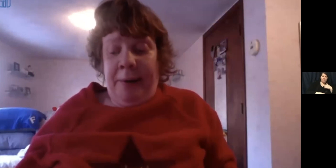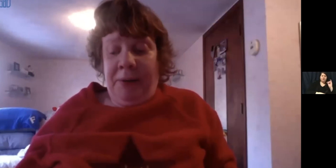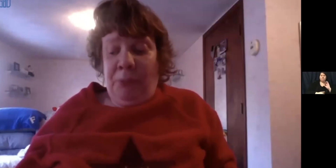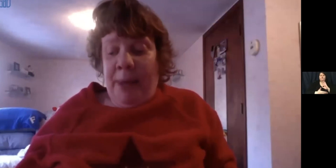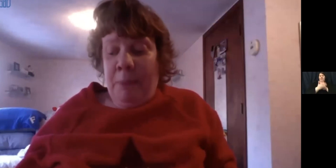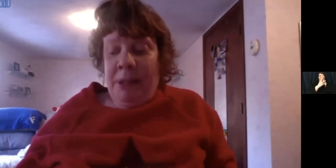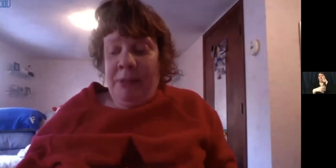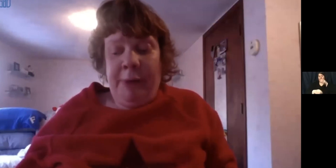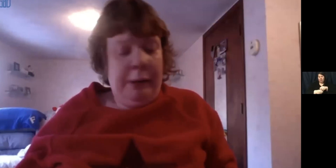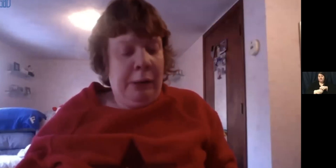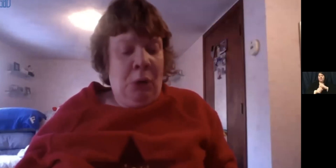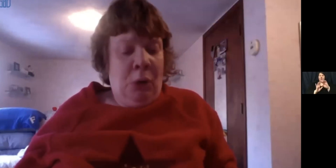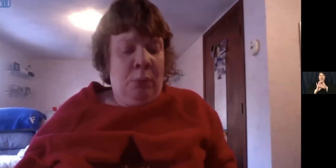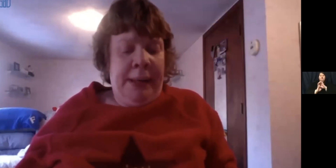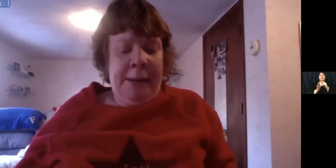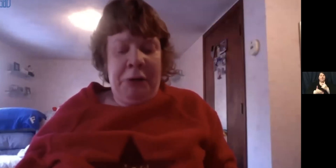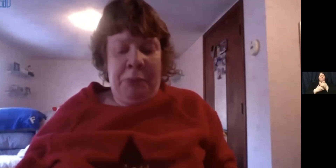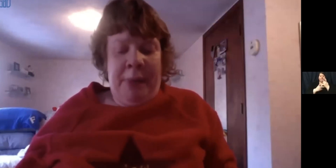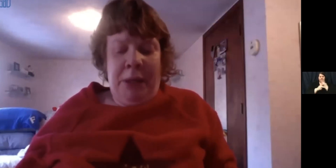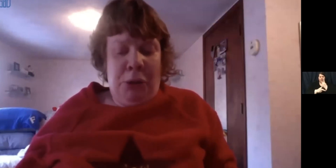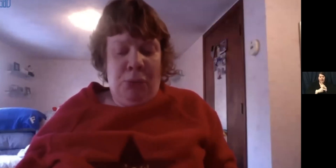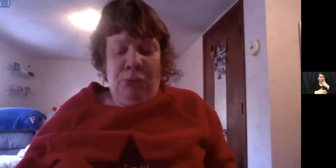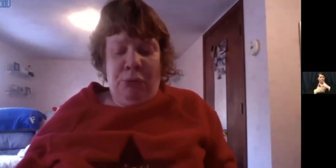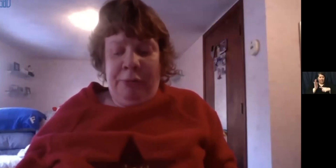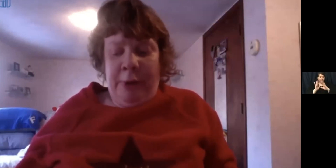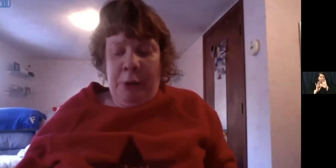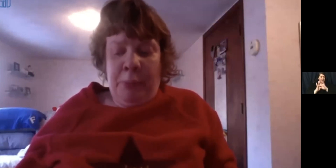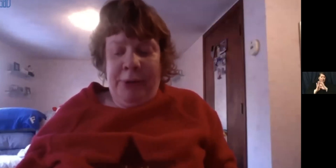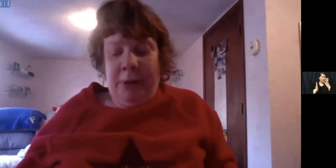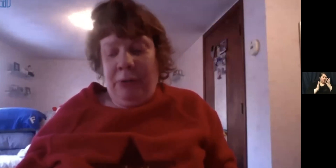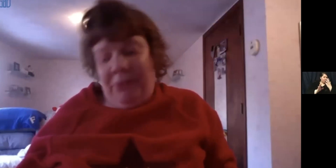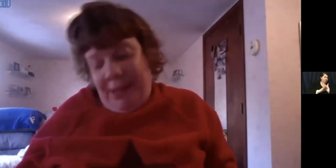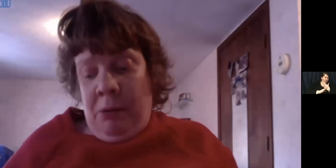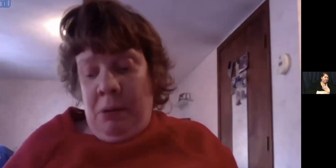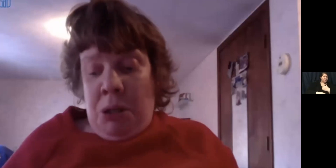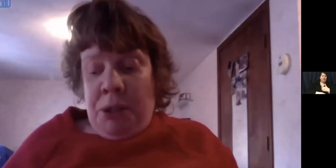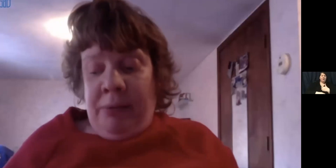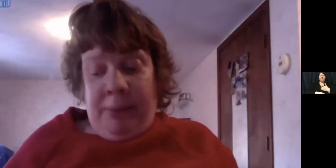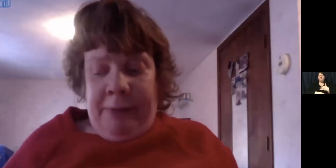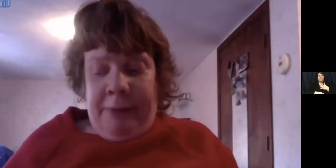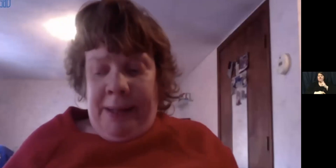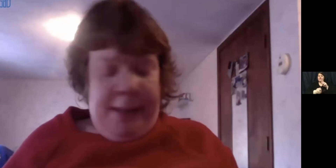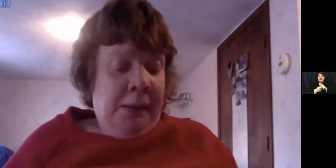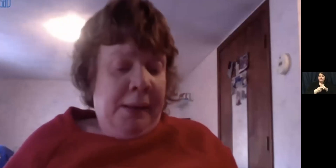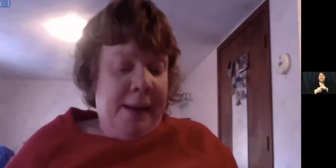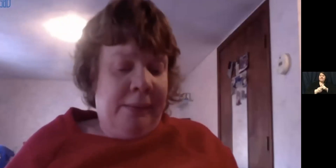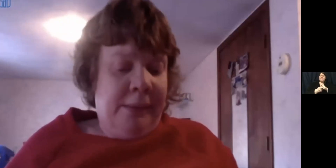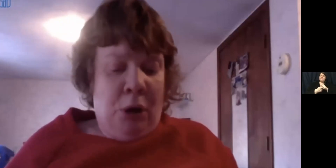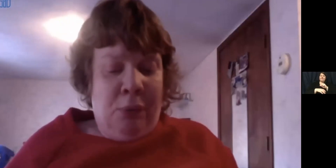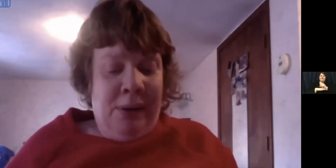in their characters by helping them figure out what a character might use or feel in a particular scene. Just like Raylene,